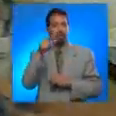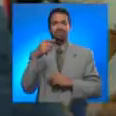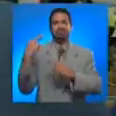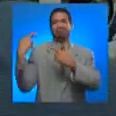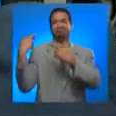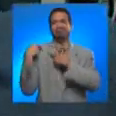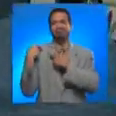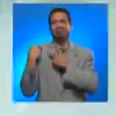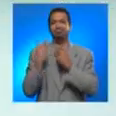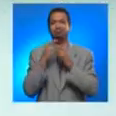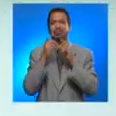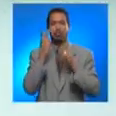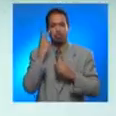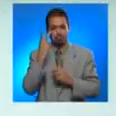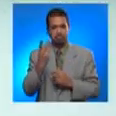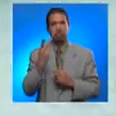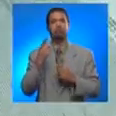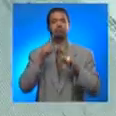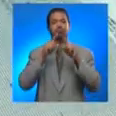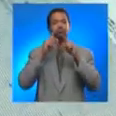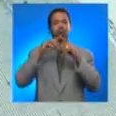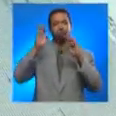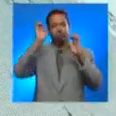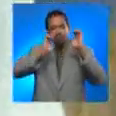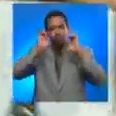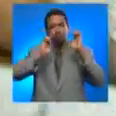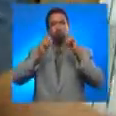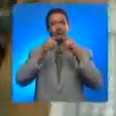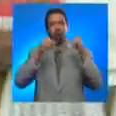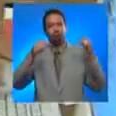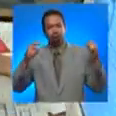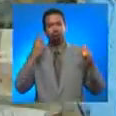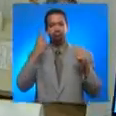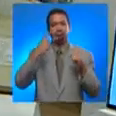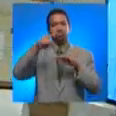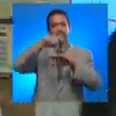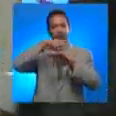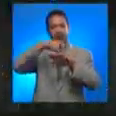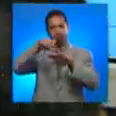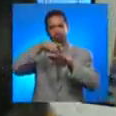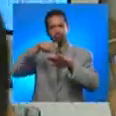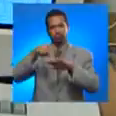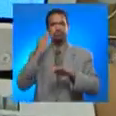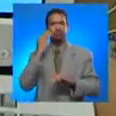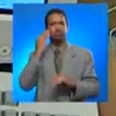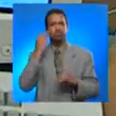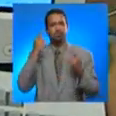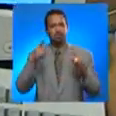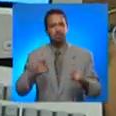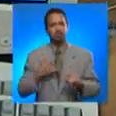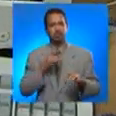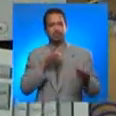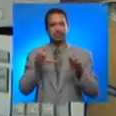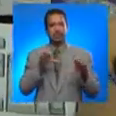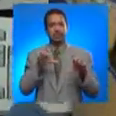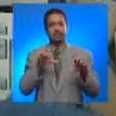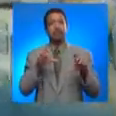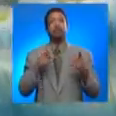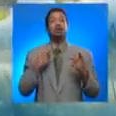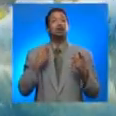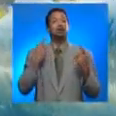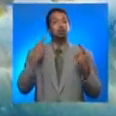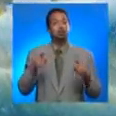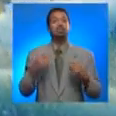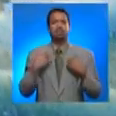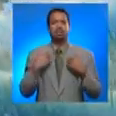the institution responsible for the detection, analysis, location, and release of seismic information. It uses data